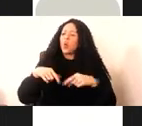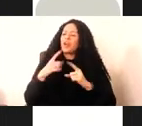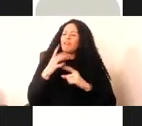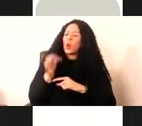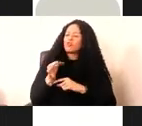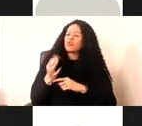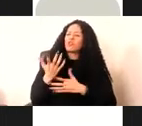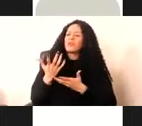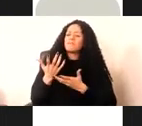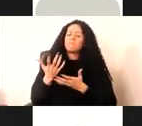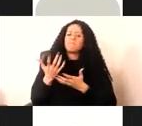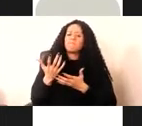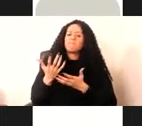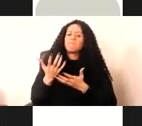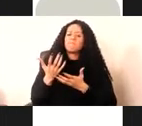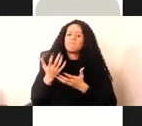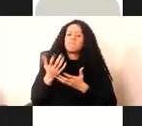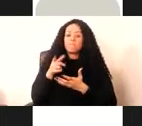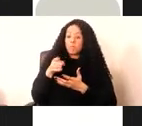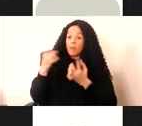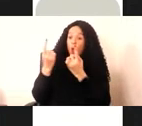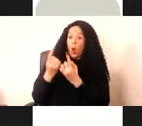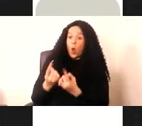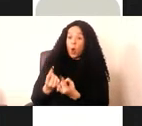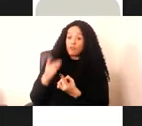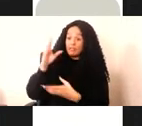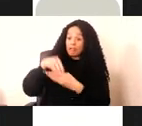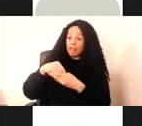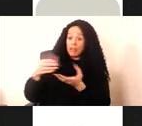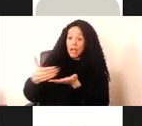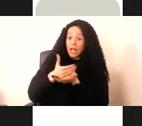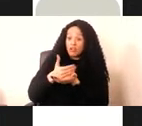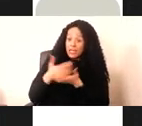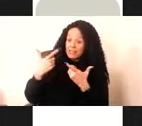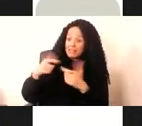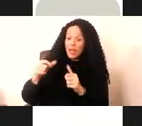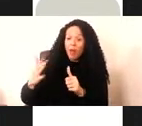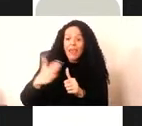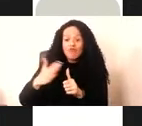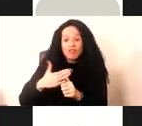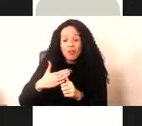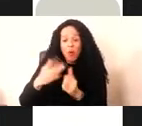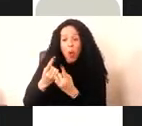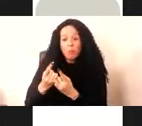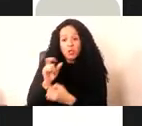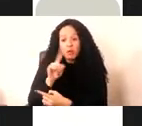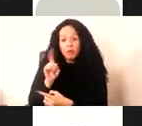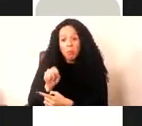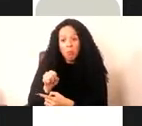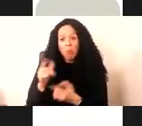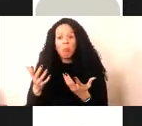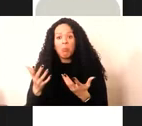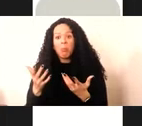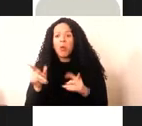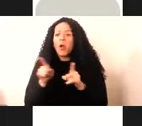the object in the collection is still the original object and the question of the loss of